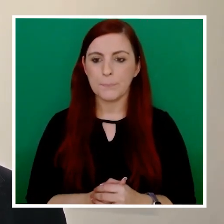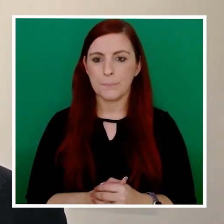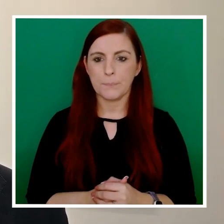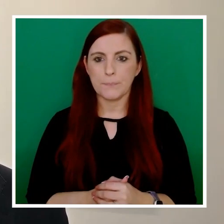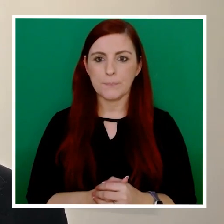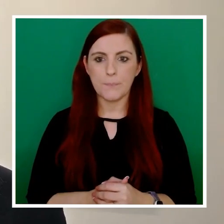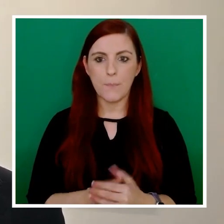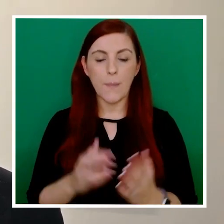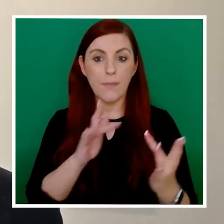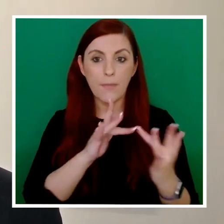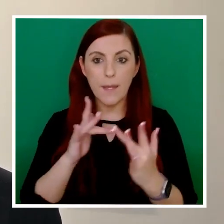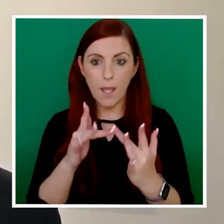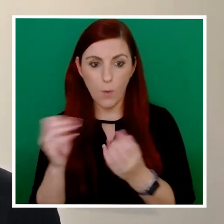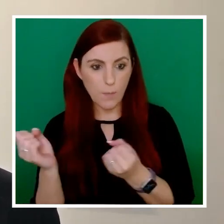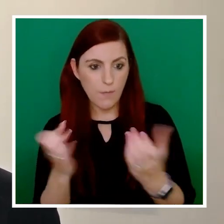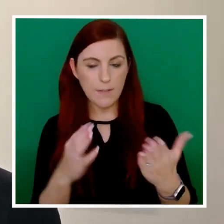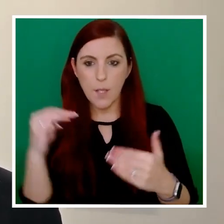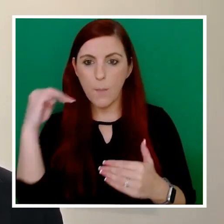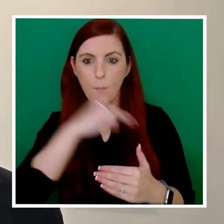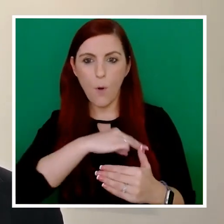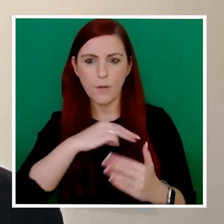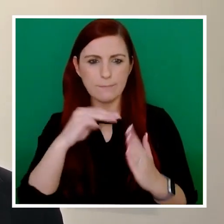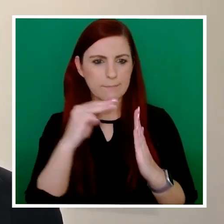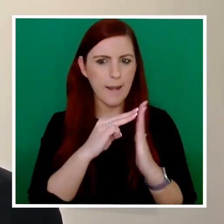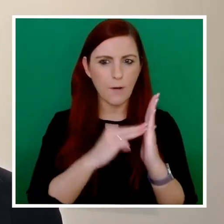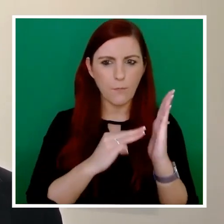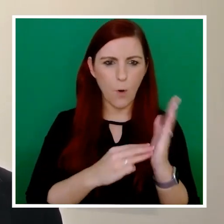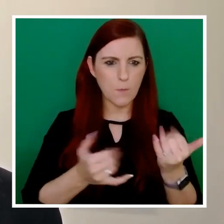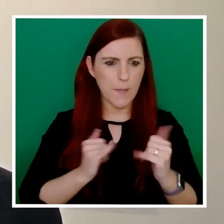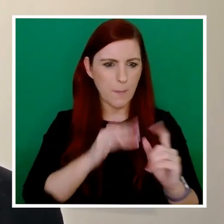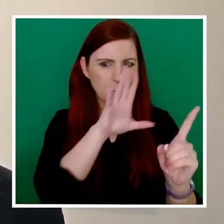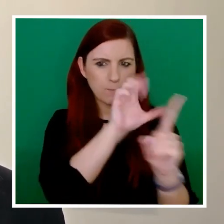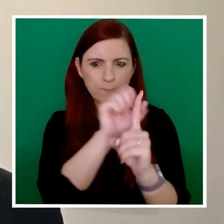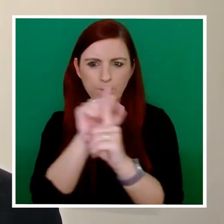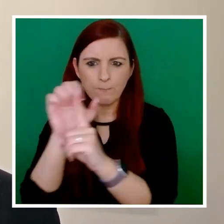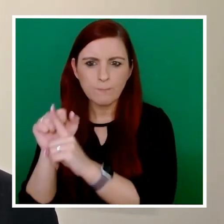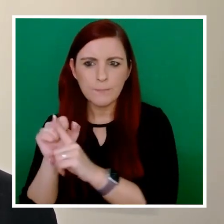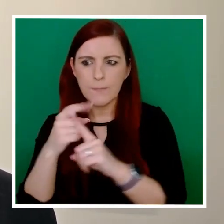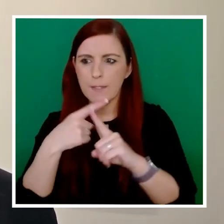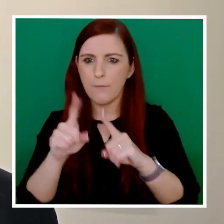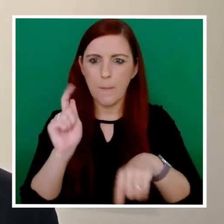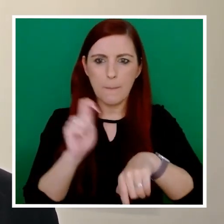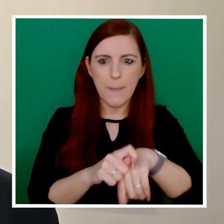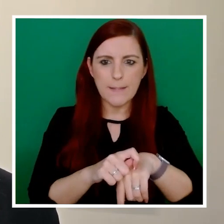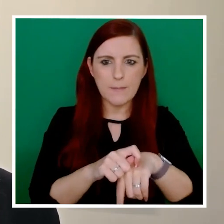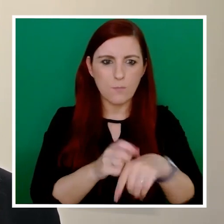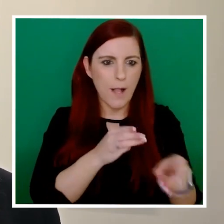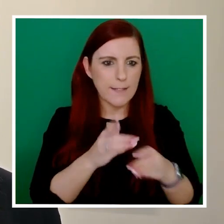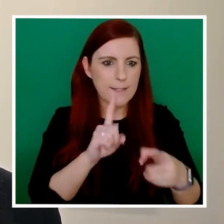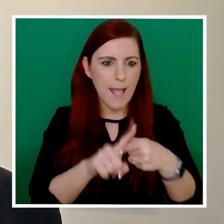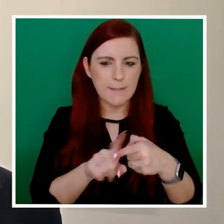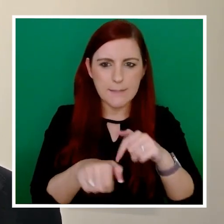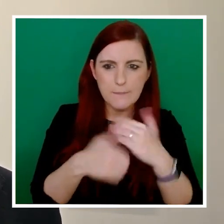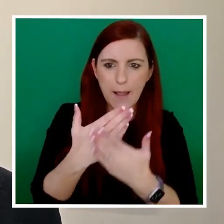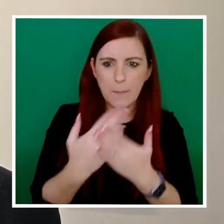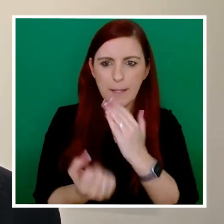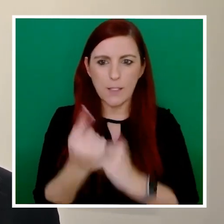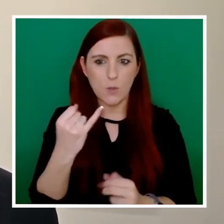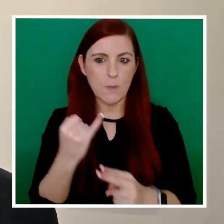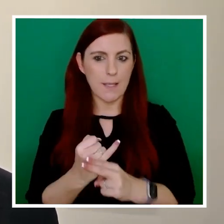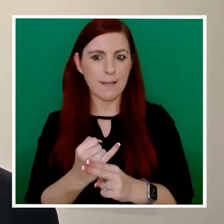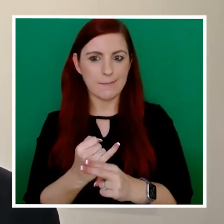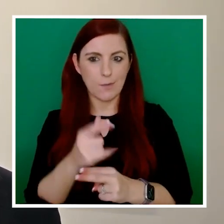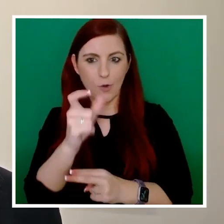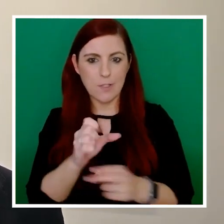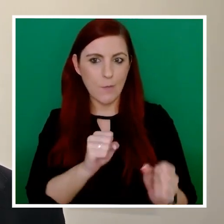The network provides an important platform to identify best practice and emerging issues in customer service and it also helps us to